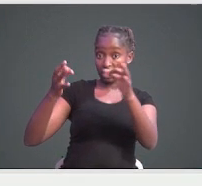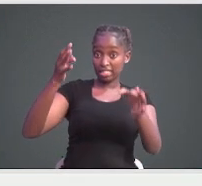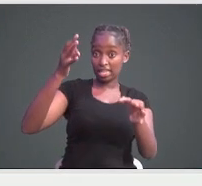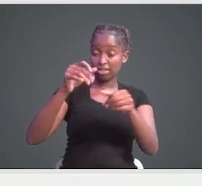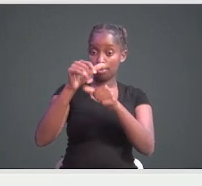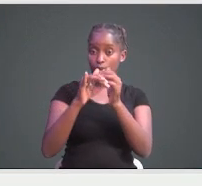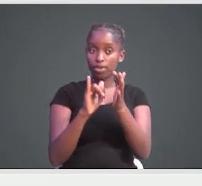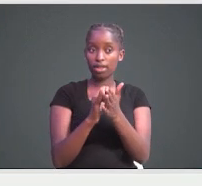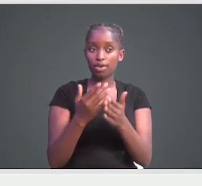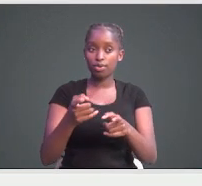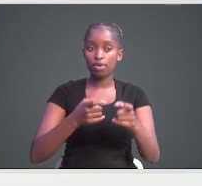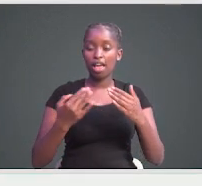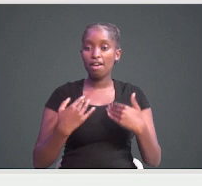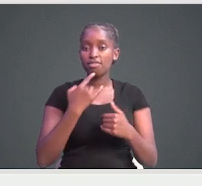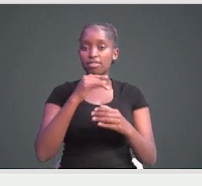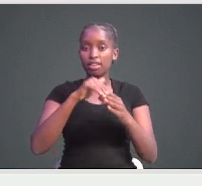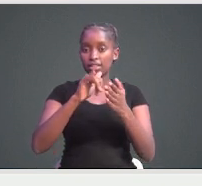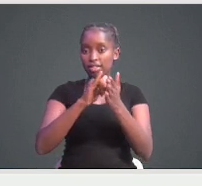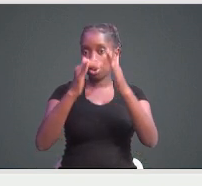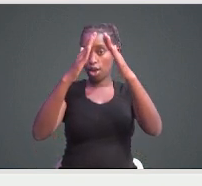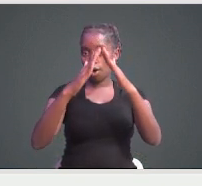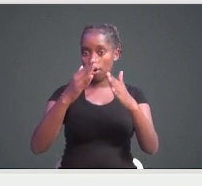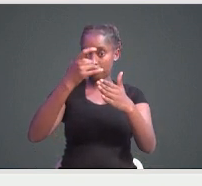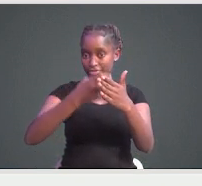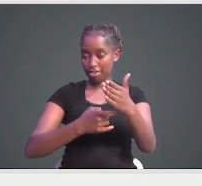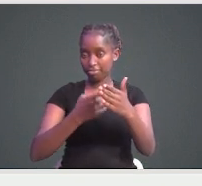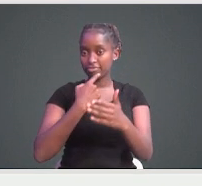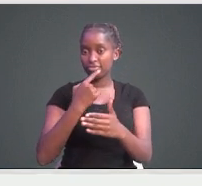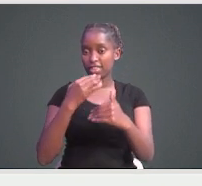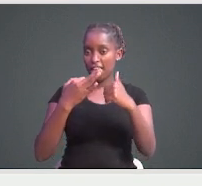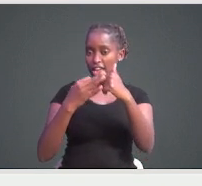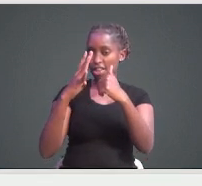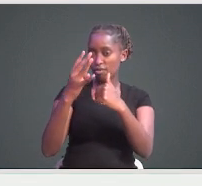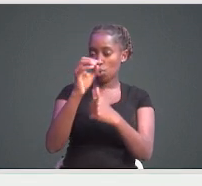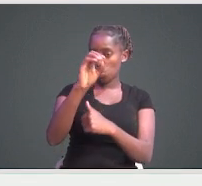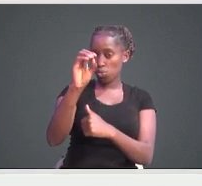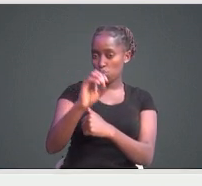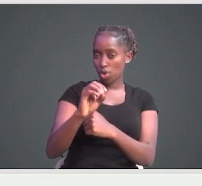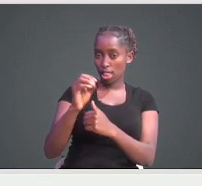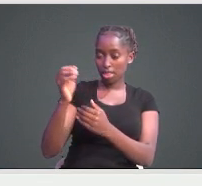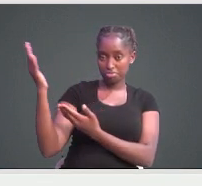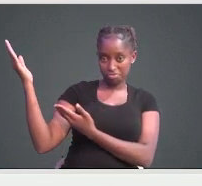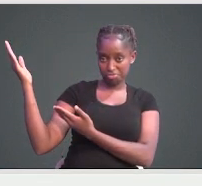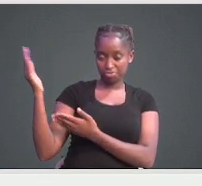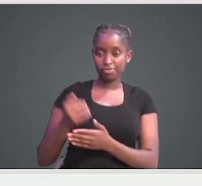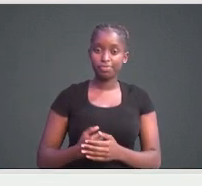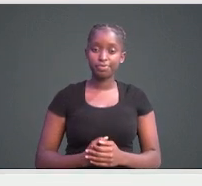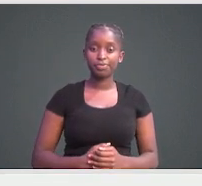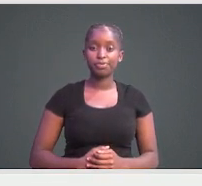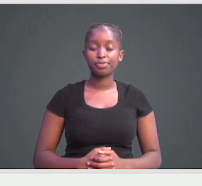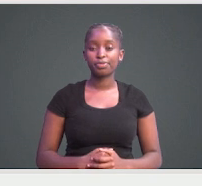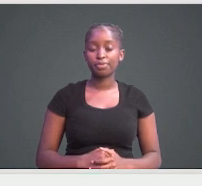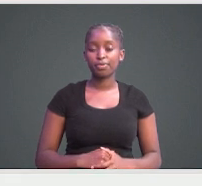on the Contentious fate of the Housing Levy Act, ruling that Section 84, Affordable Housing Levy, from the Finance Act 2023